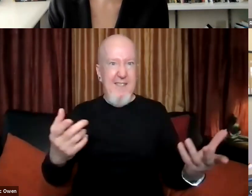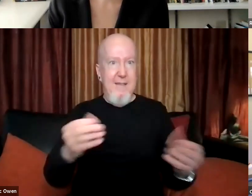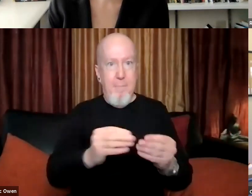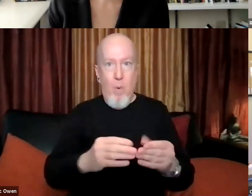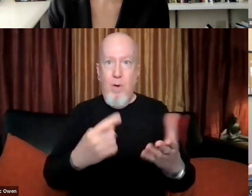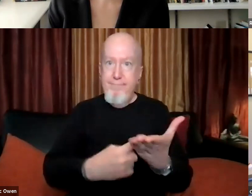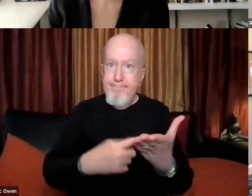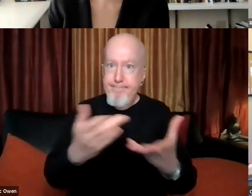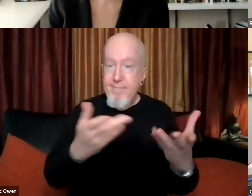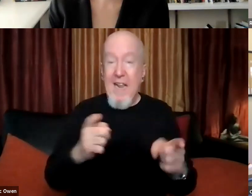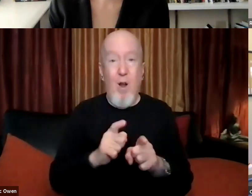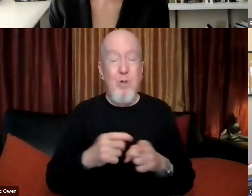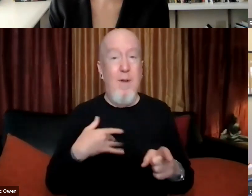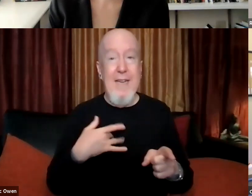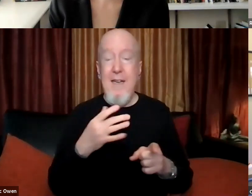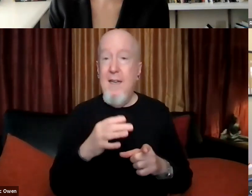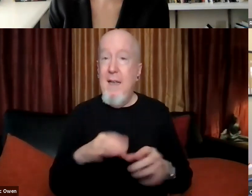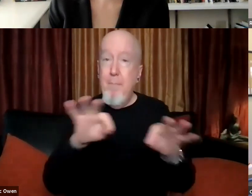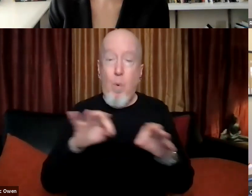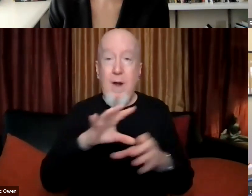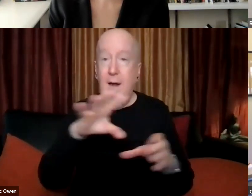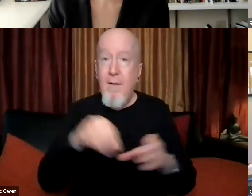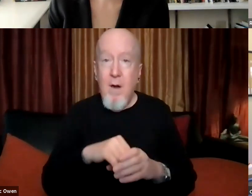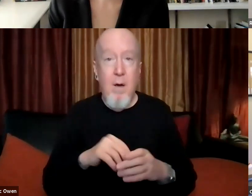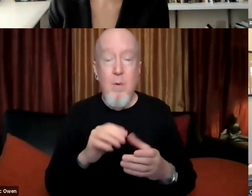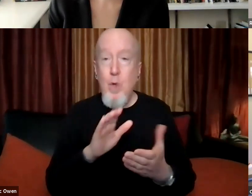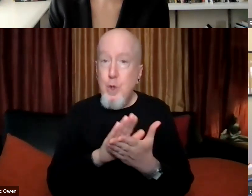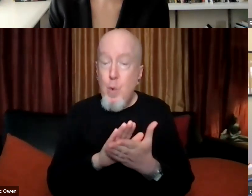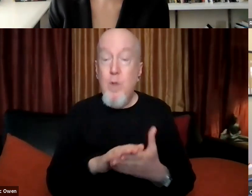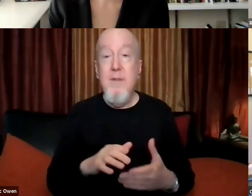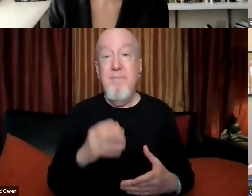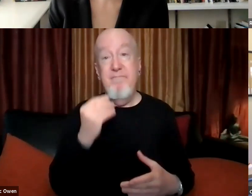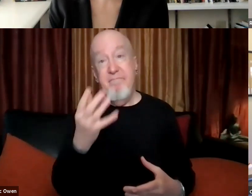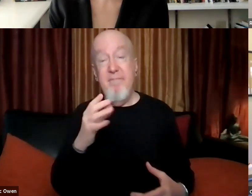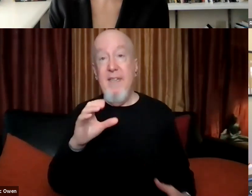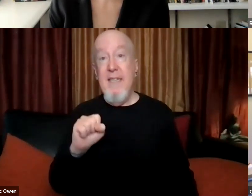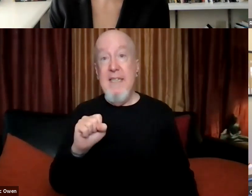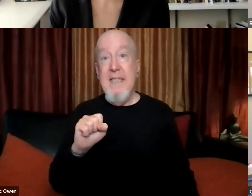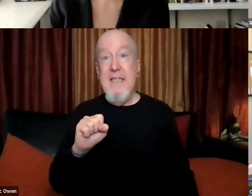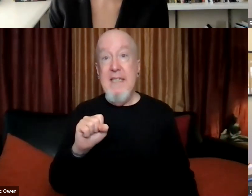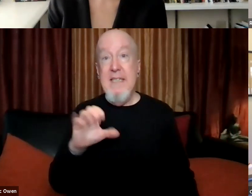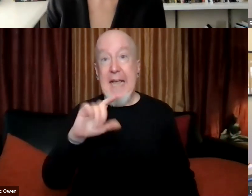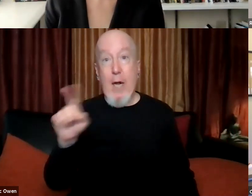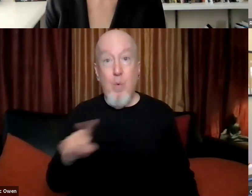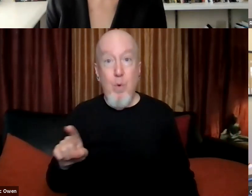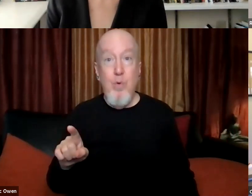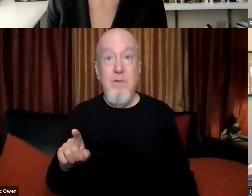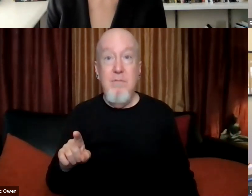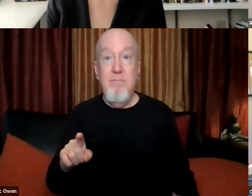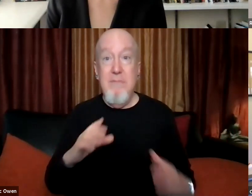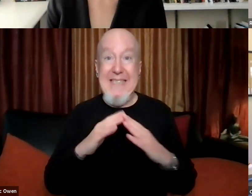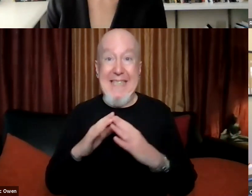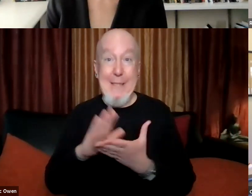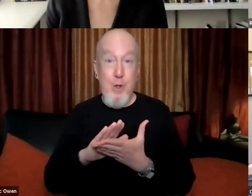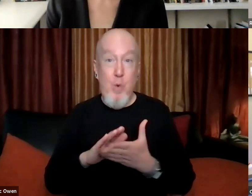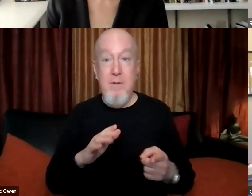important role to play. And I will say that, um, in the Santa Cruz, um, city schools, at least, you know, that my kids